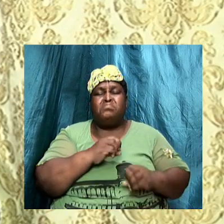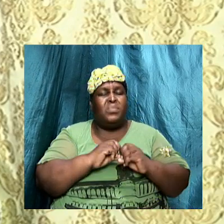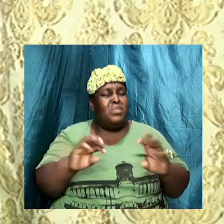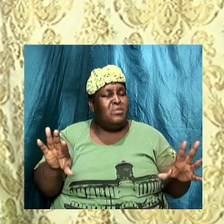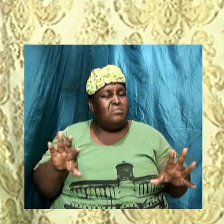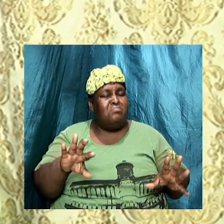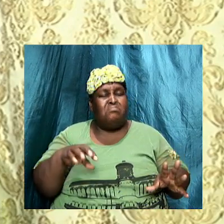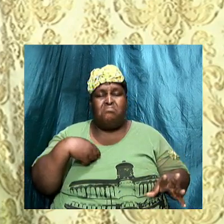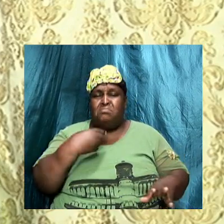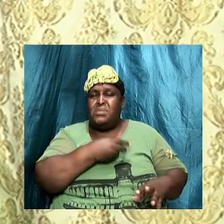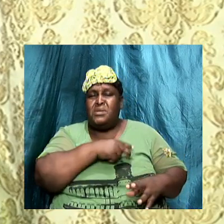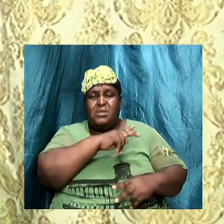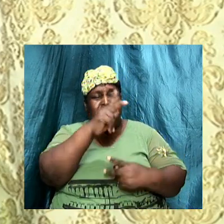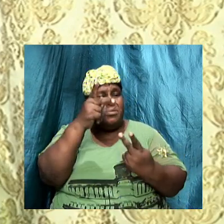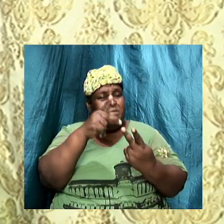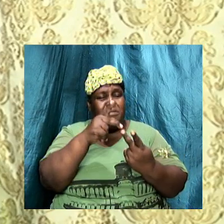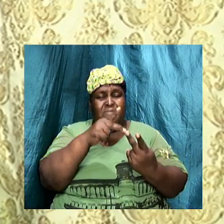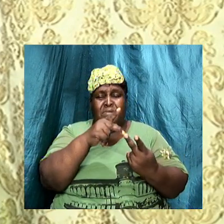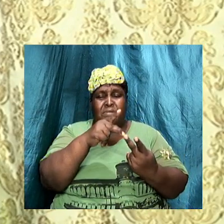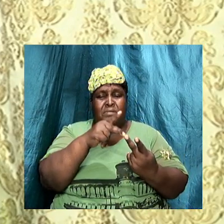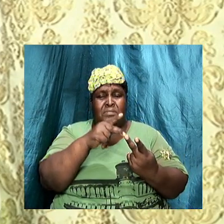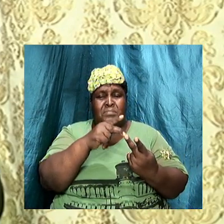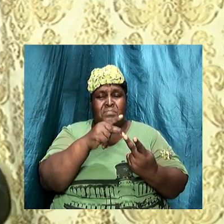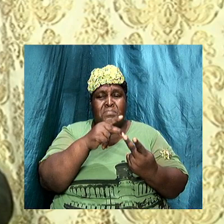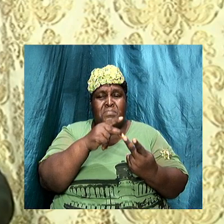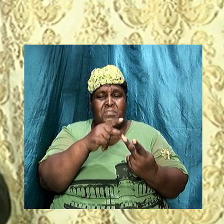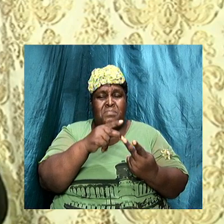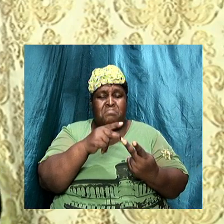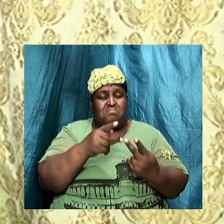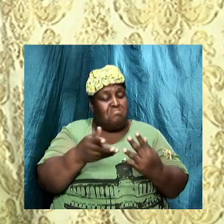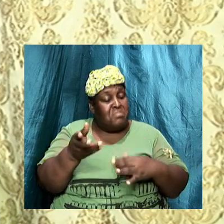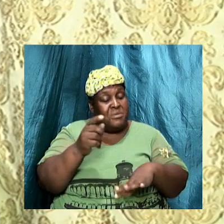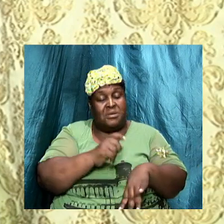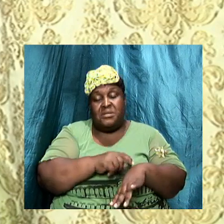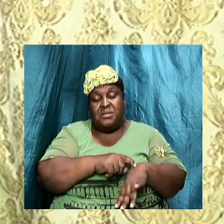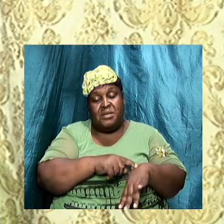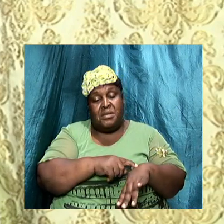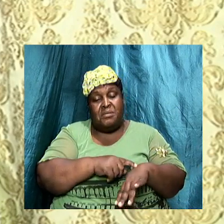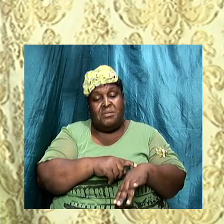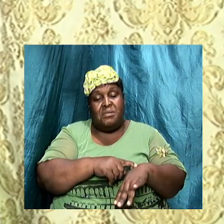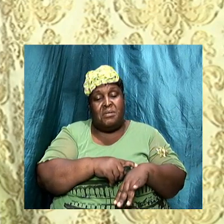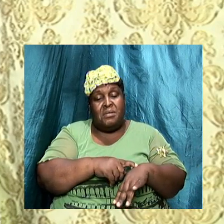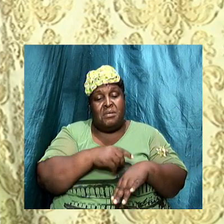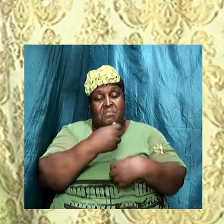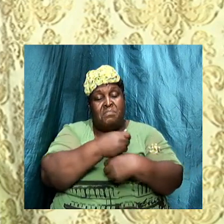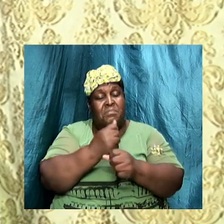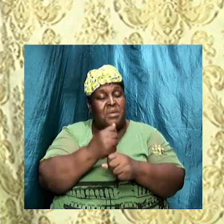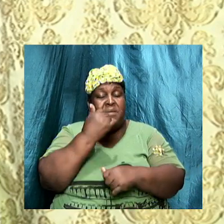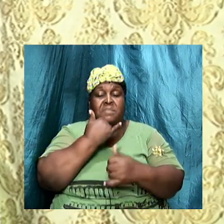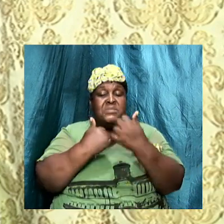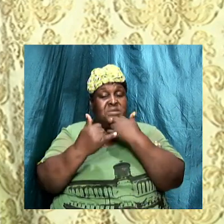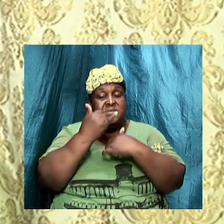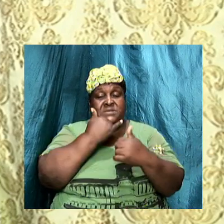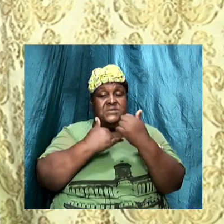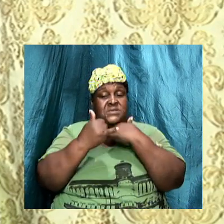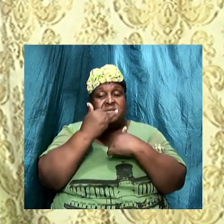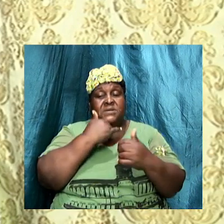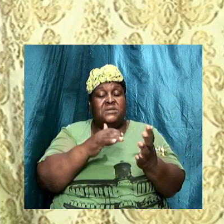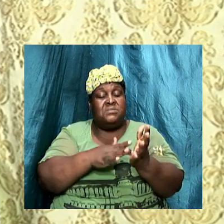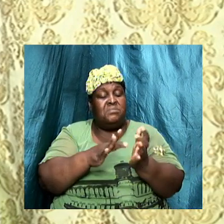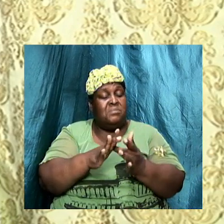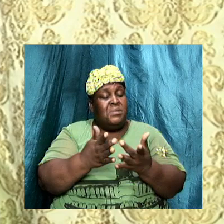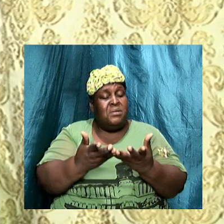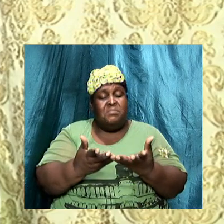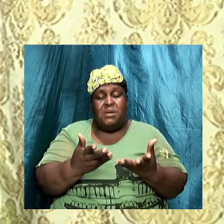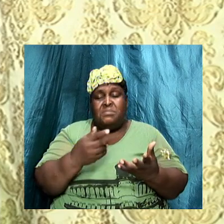us is perfect. Hence, there are times when we will fall. But the Bible says, if any man sinned, we have an advocate